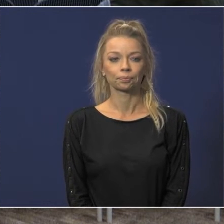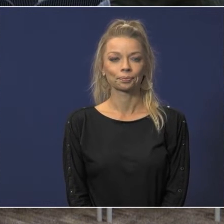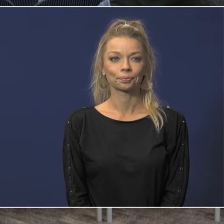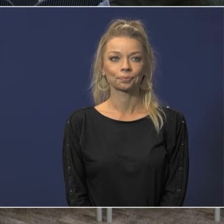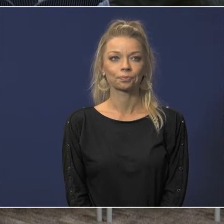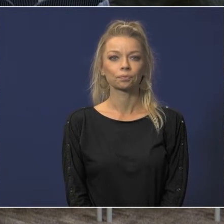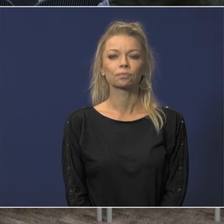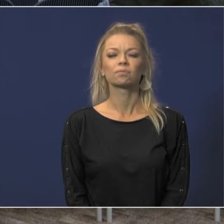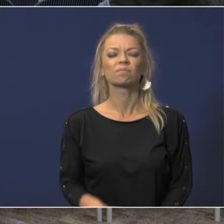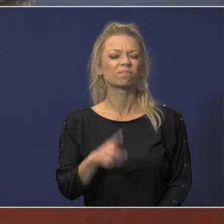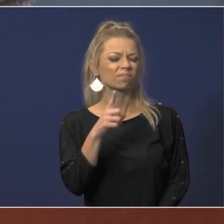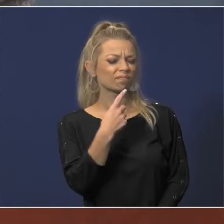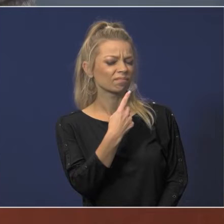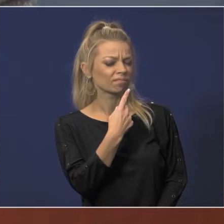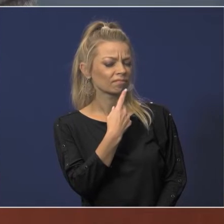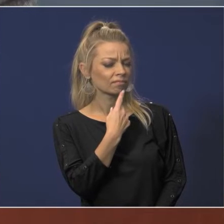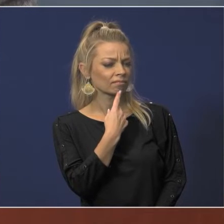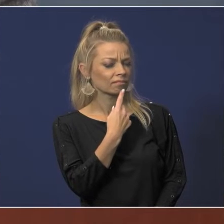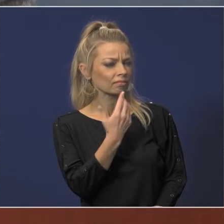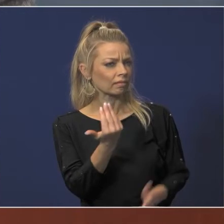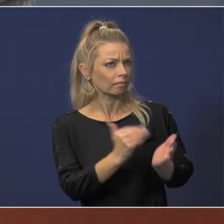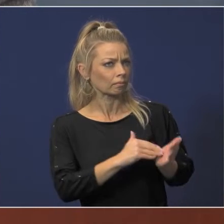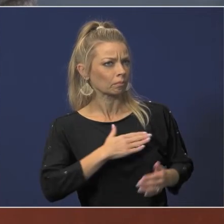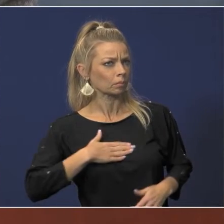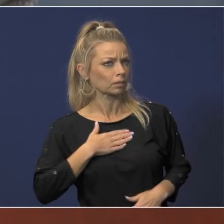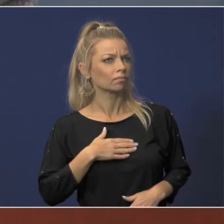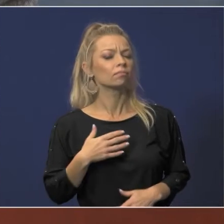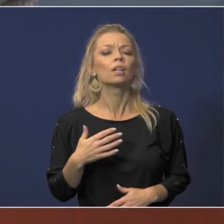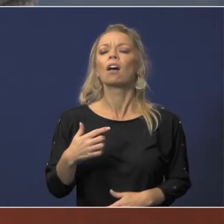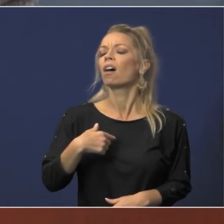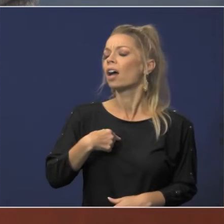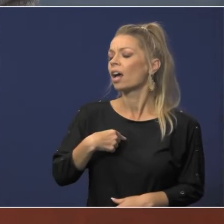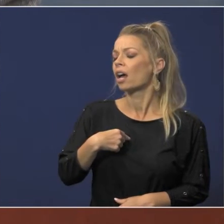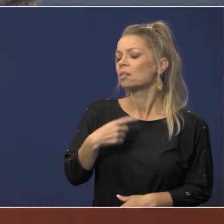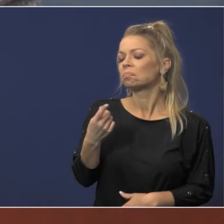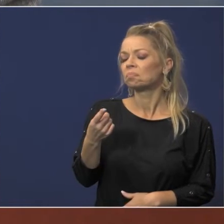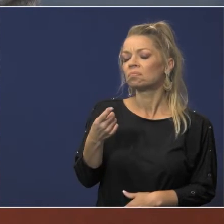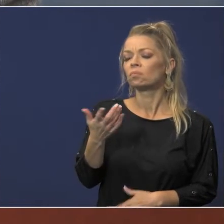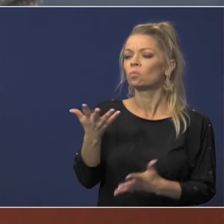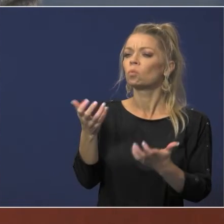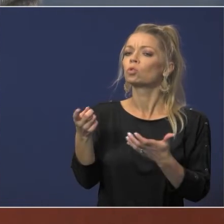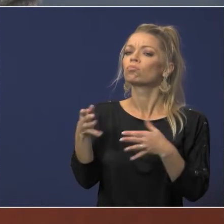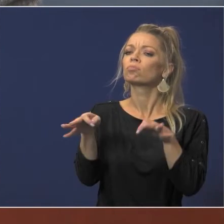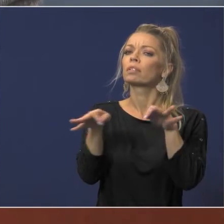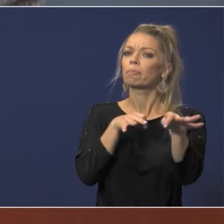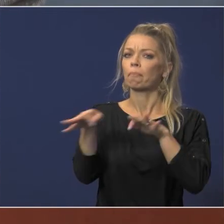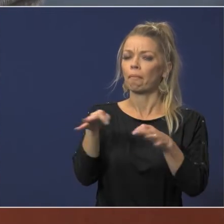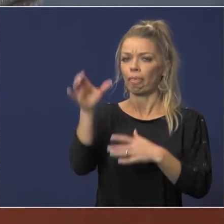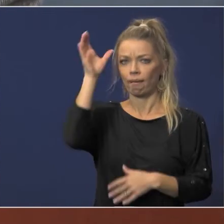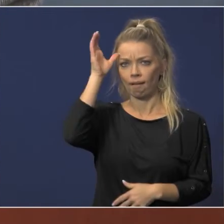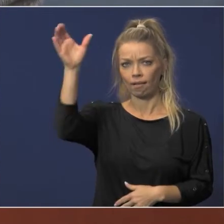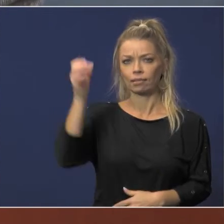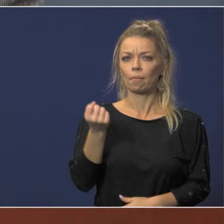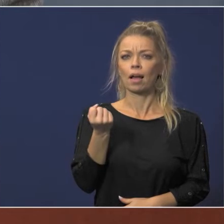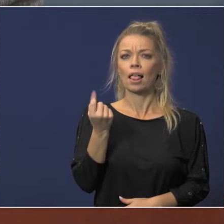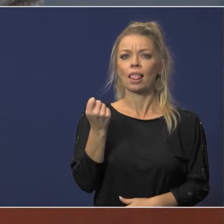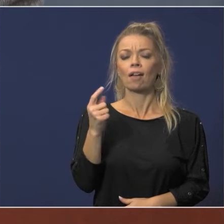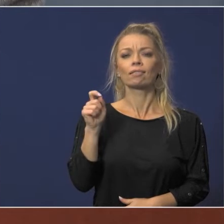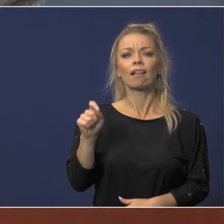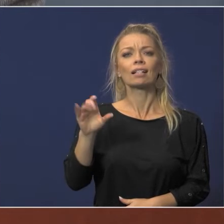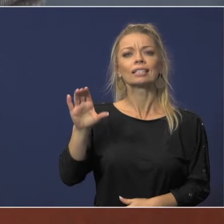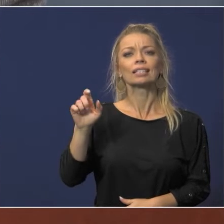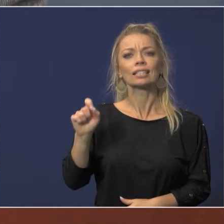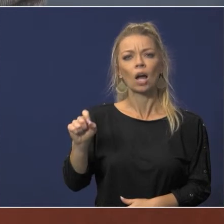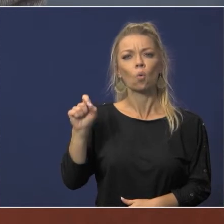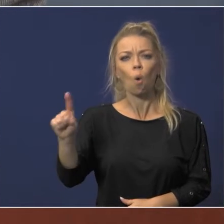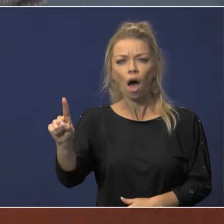so i want you i i would like like for you to explain the concept of of 11.c.1 what